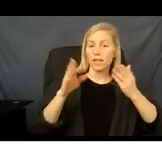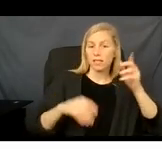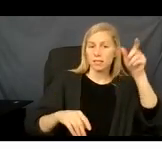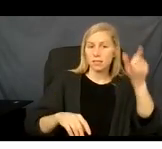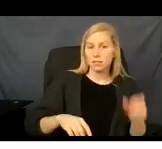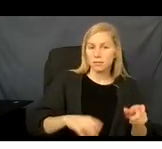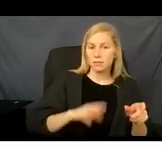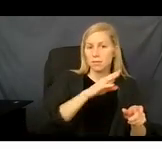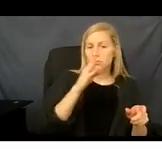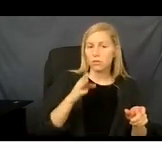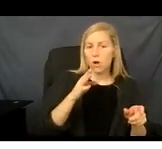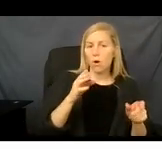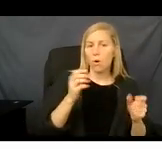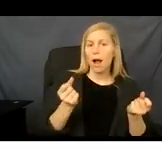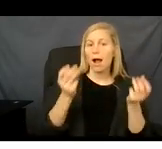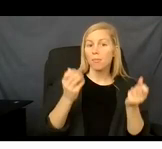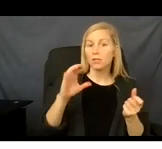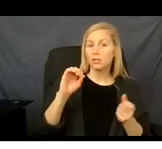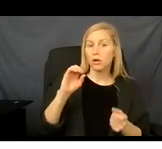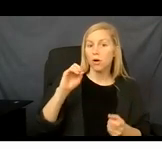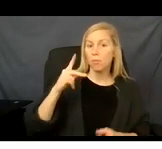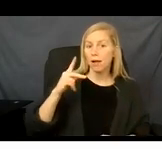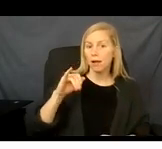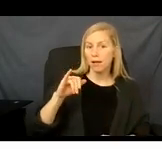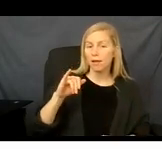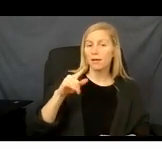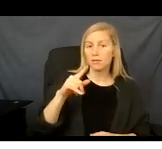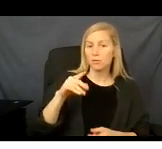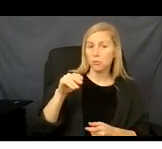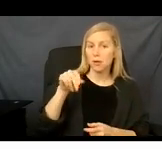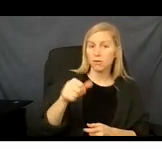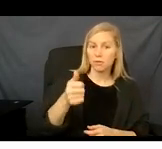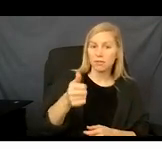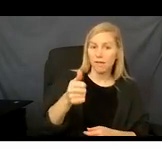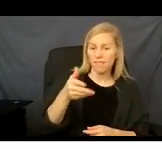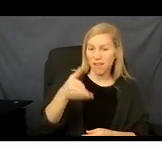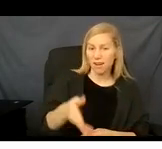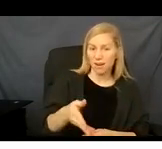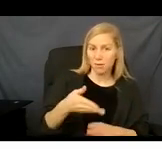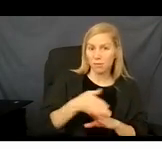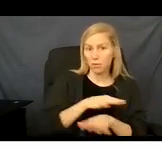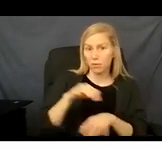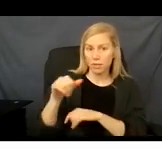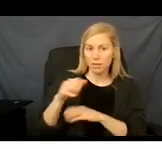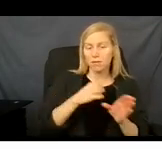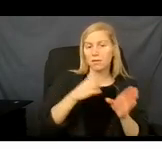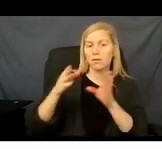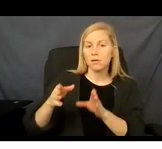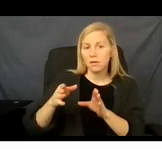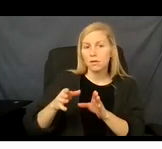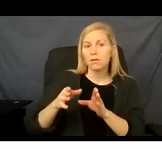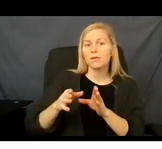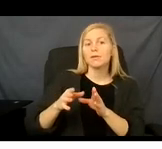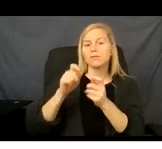-payment for clinic visits regarding the following services. Mental health clinic. Family